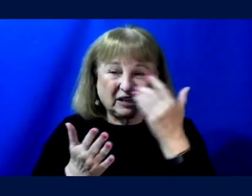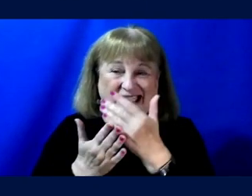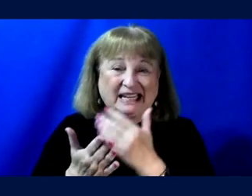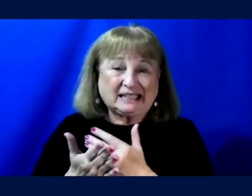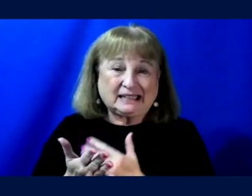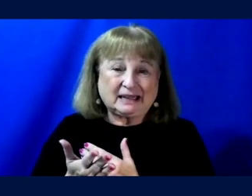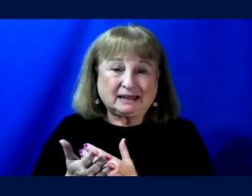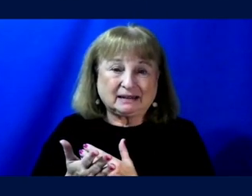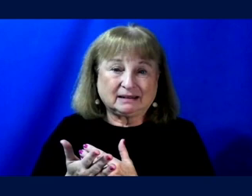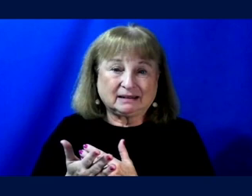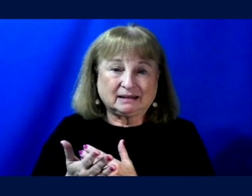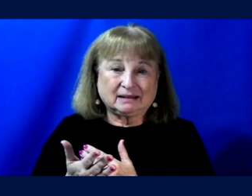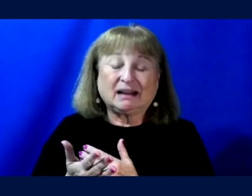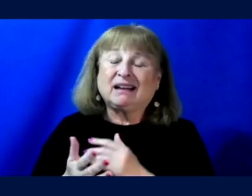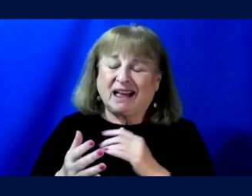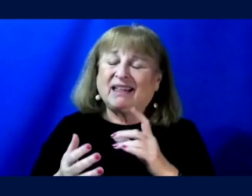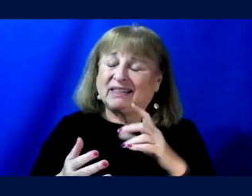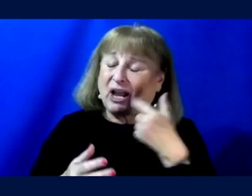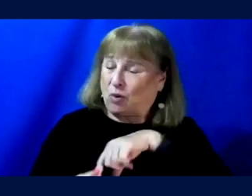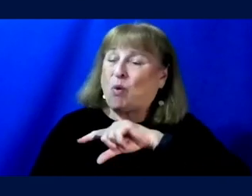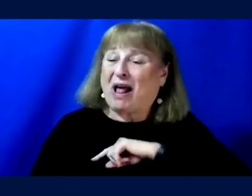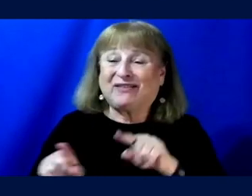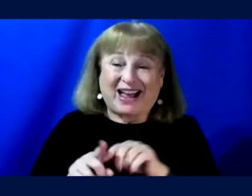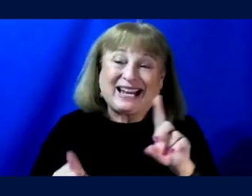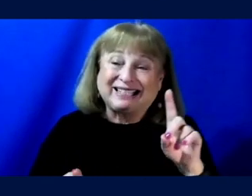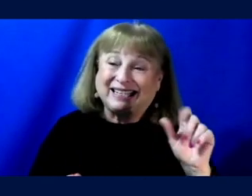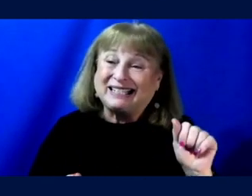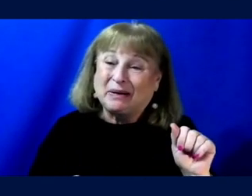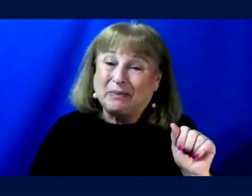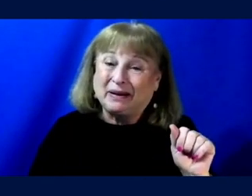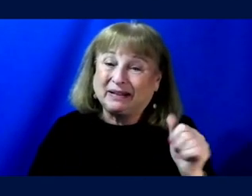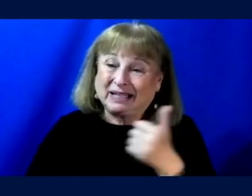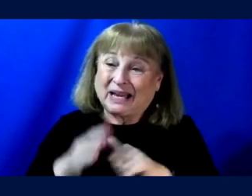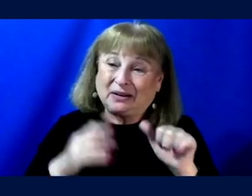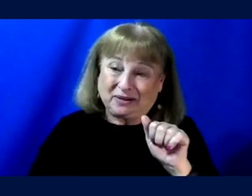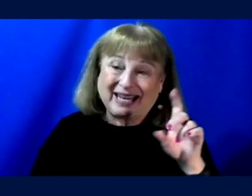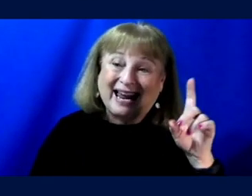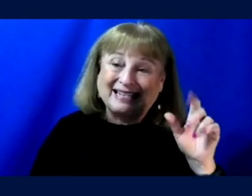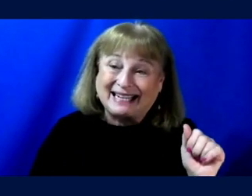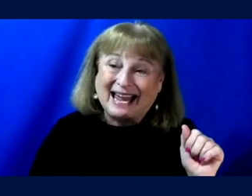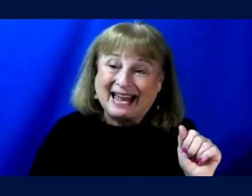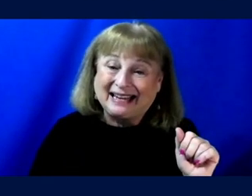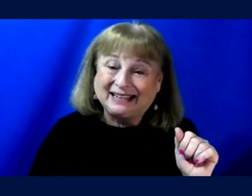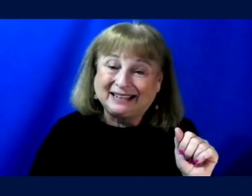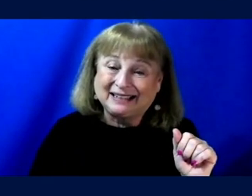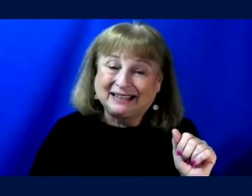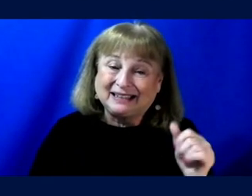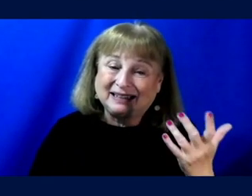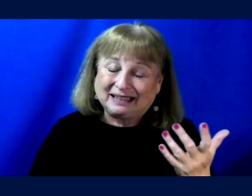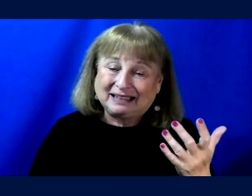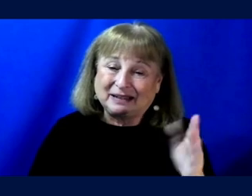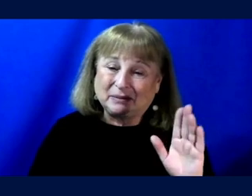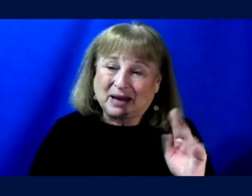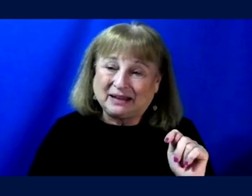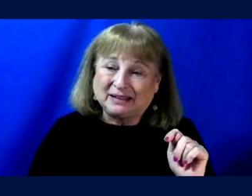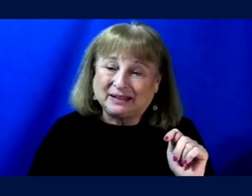actually qualify as disabilities on, on earth, under the ADA. Um, but